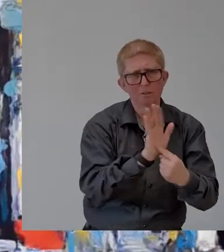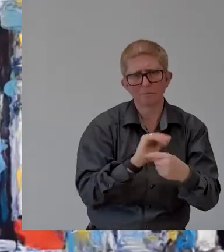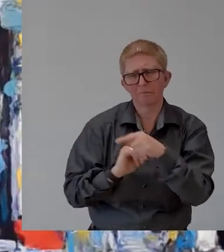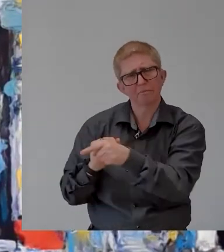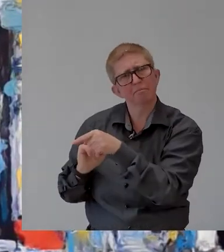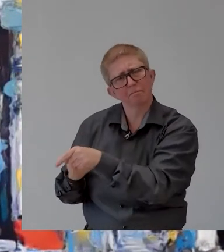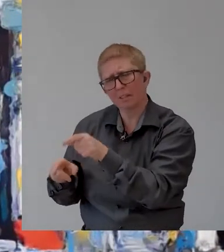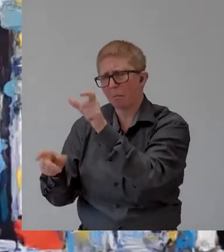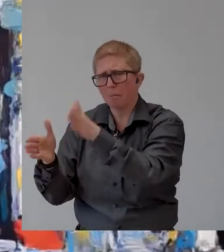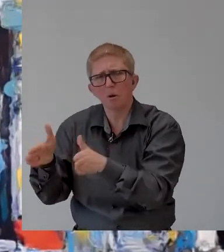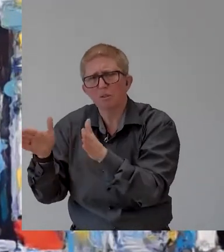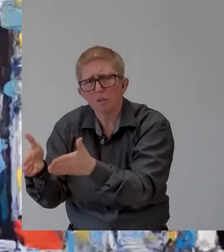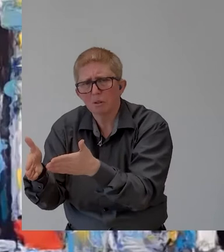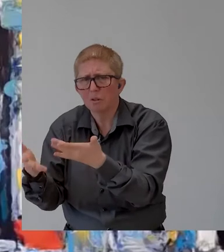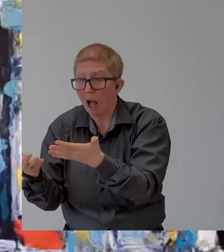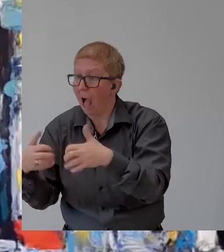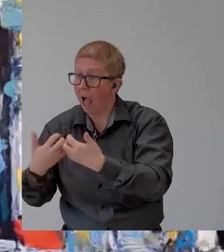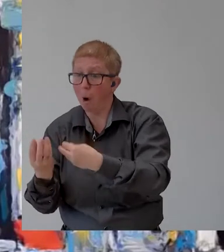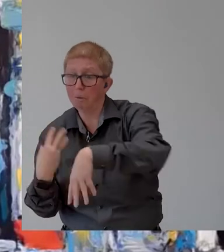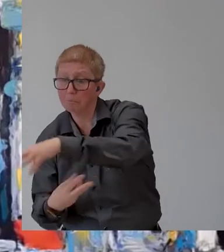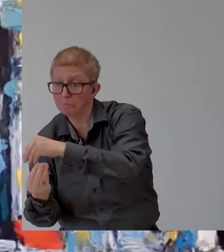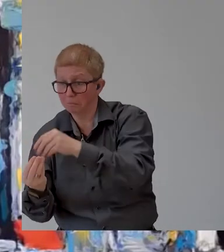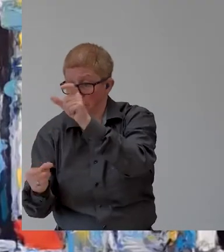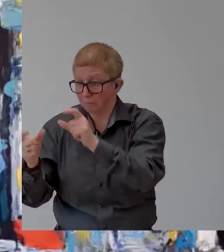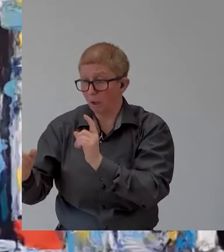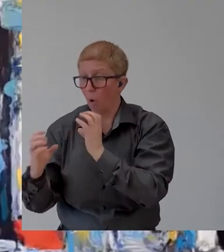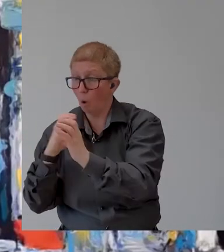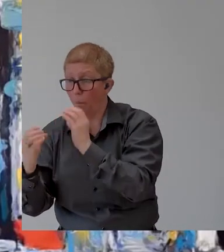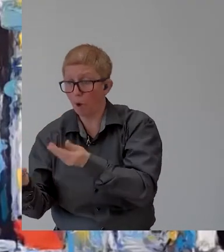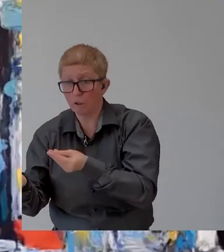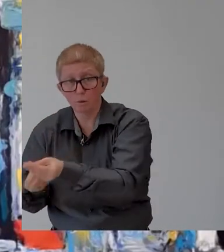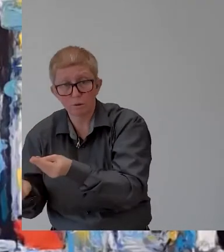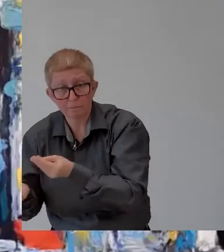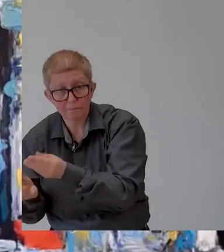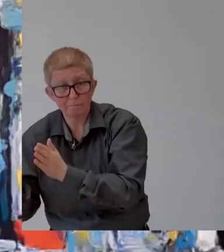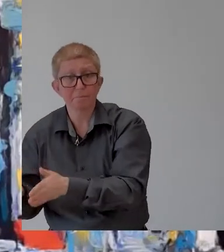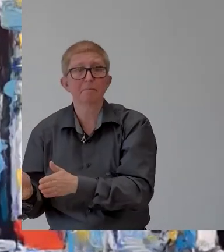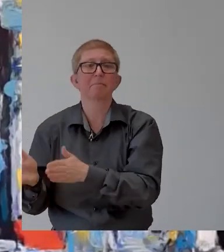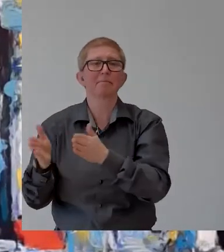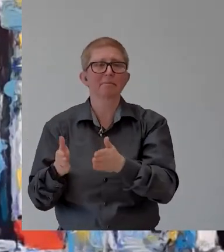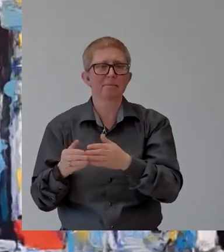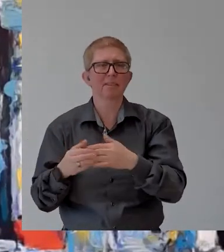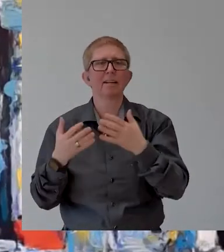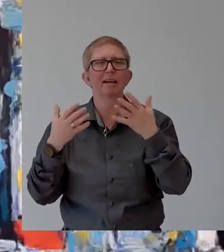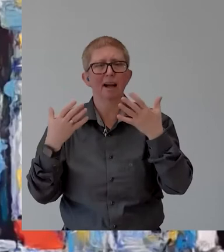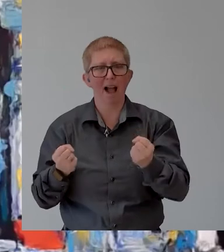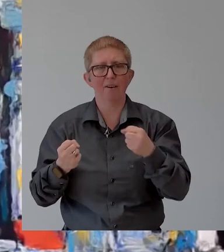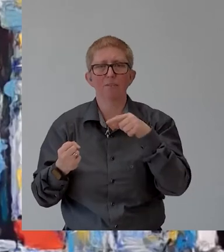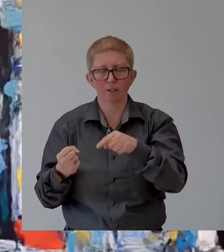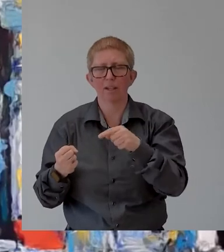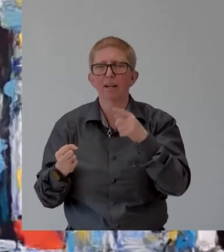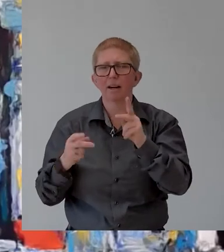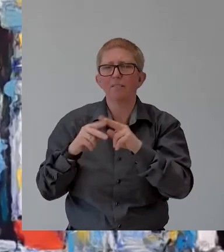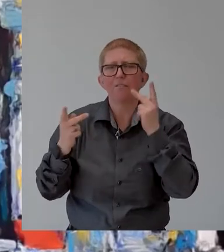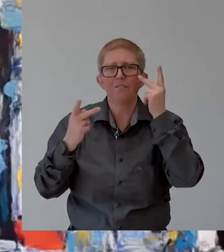through our virtual simulators or by hearing the testimonials for people with disabilities now um